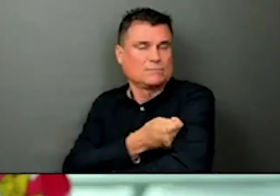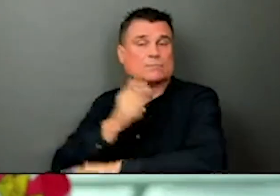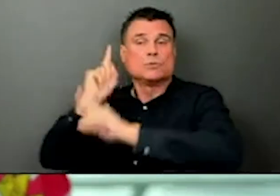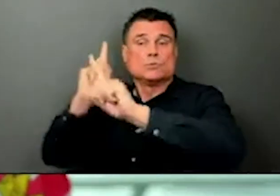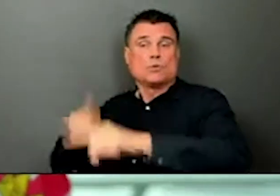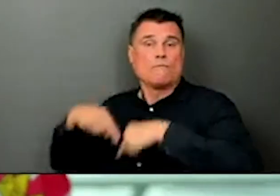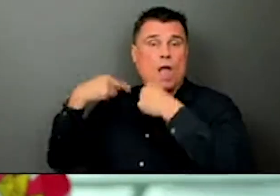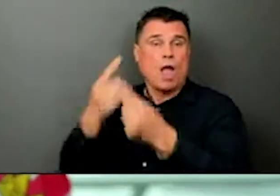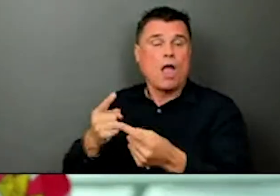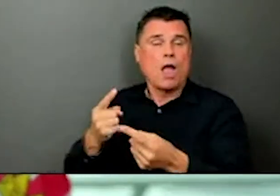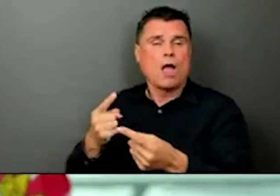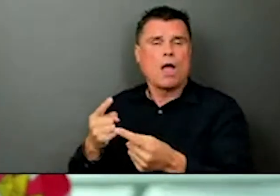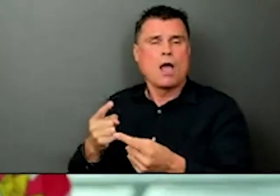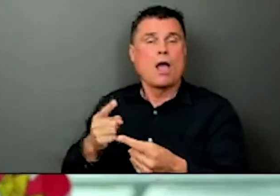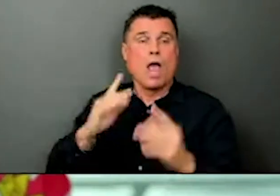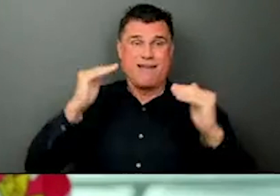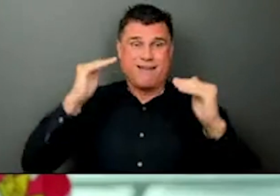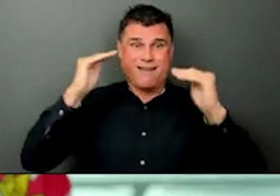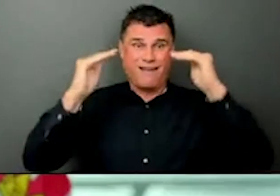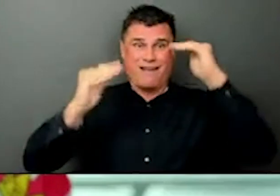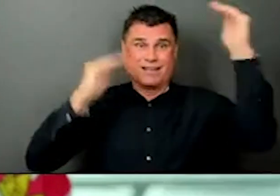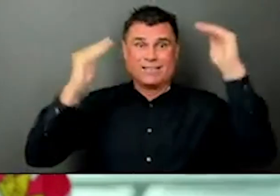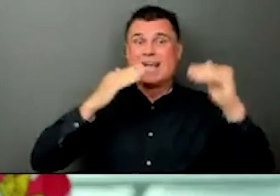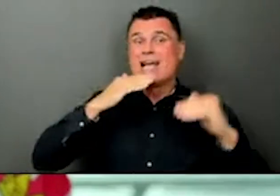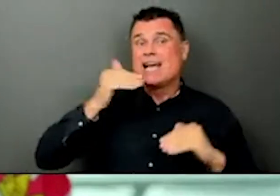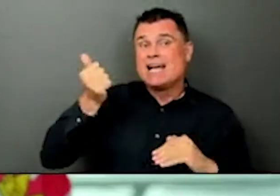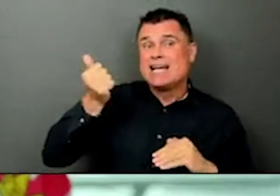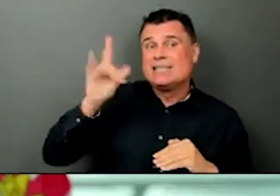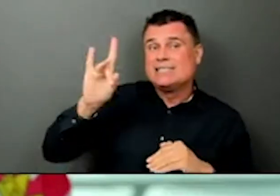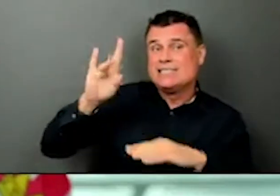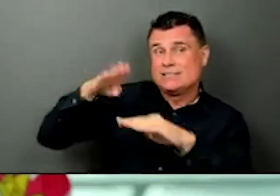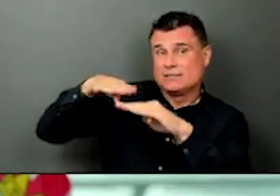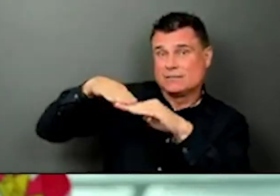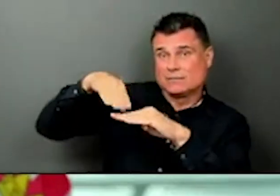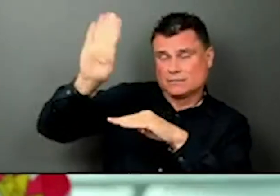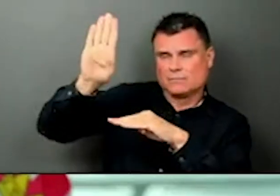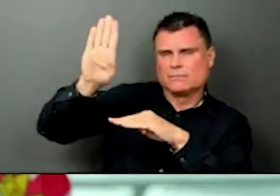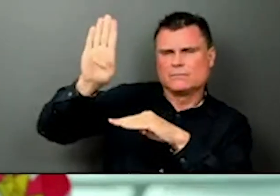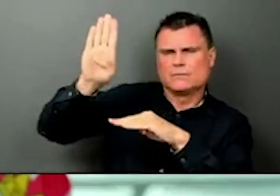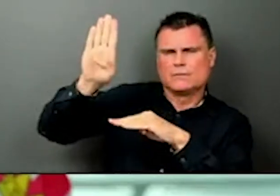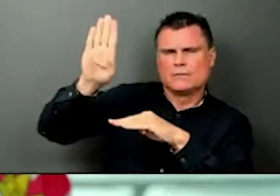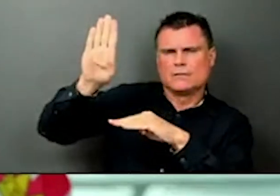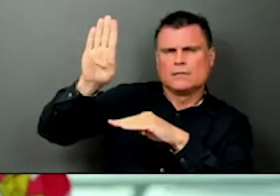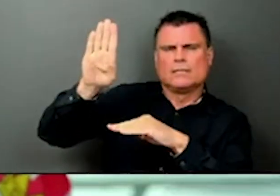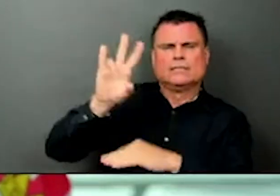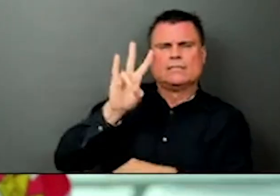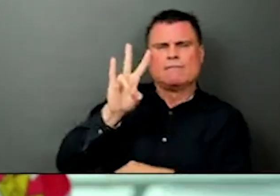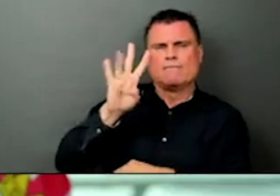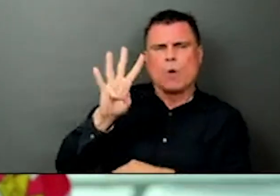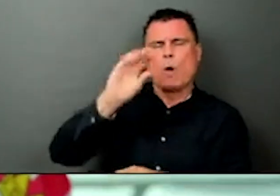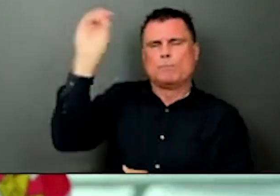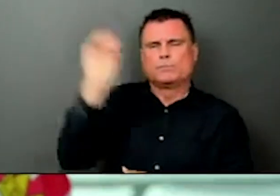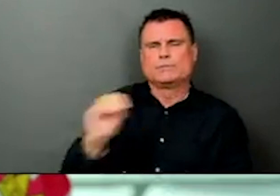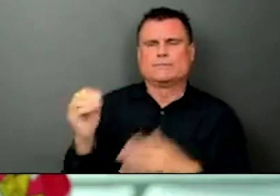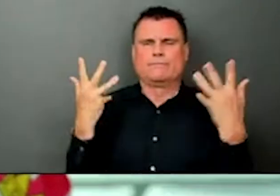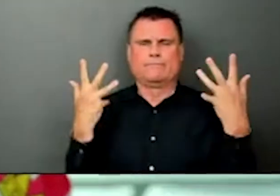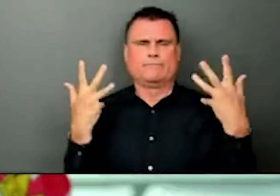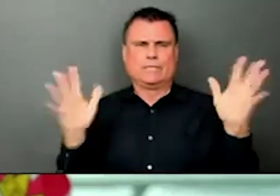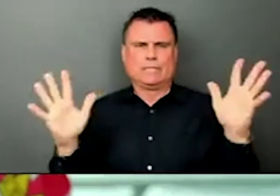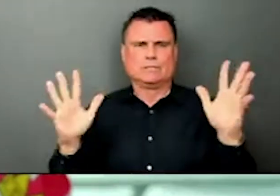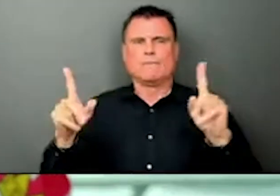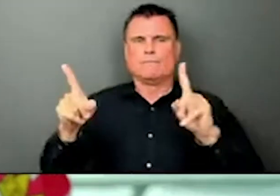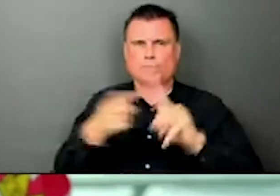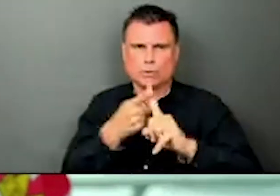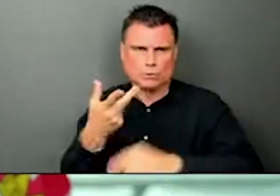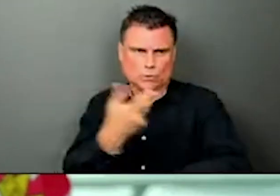74% of adults, so people over 18 years of age, have received their first dose of COVID-19 vaccine, and 72